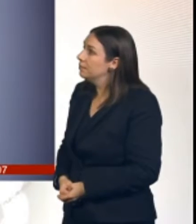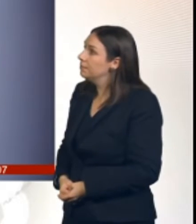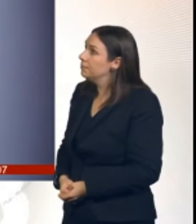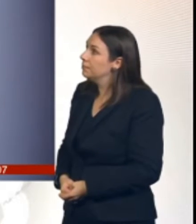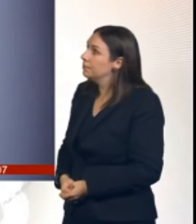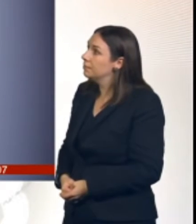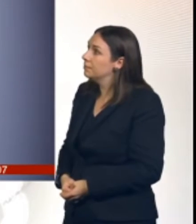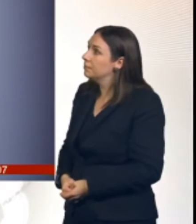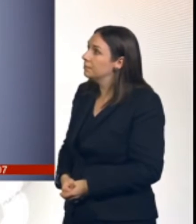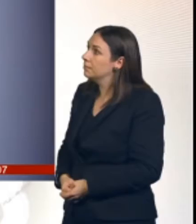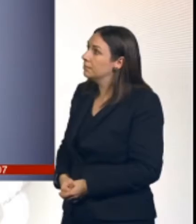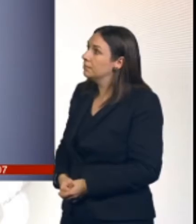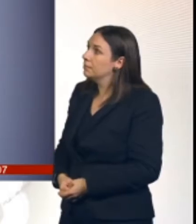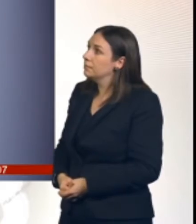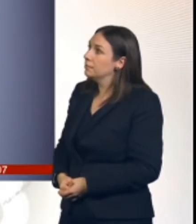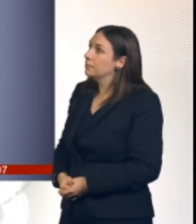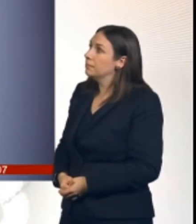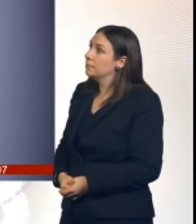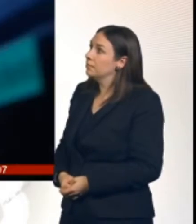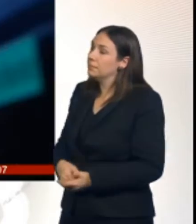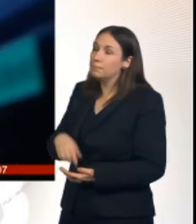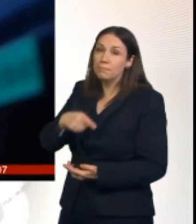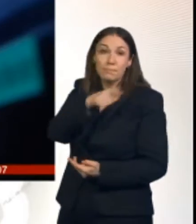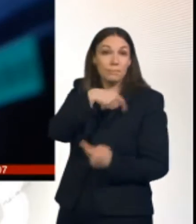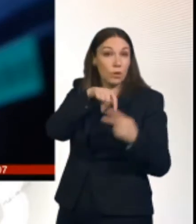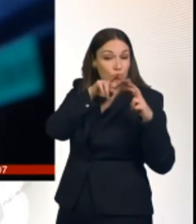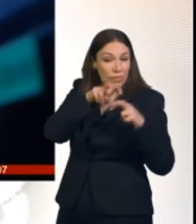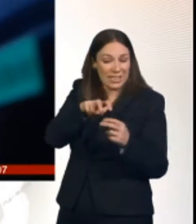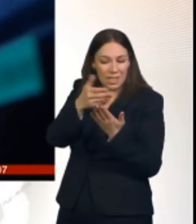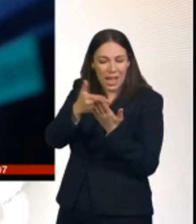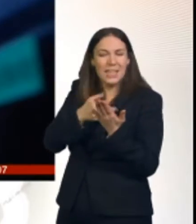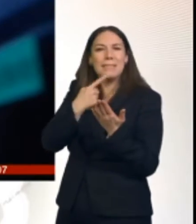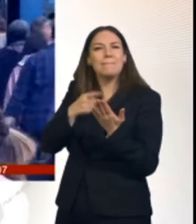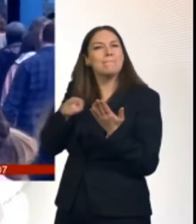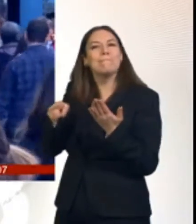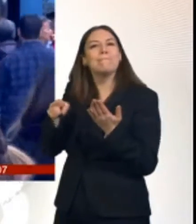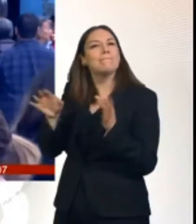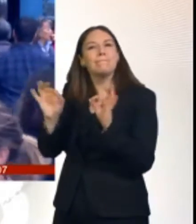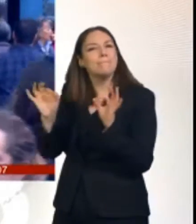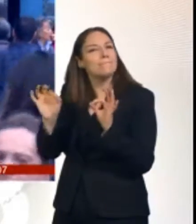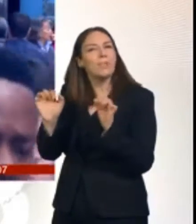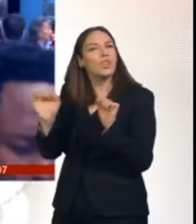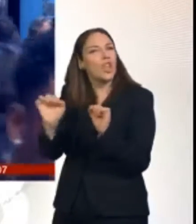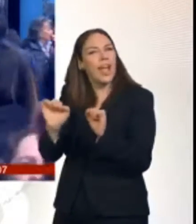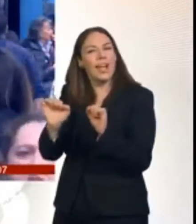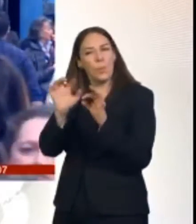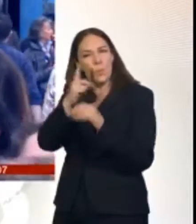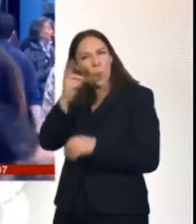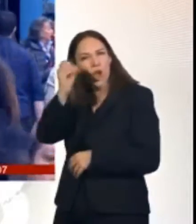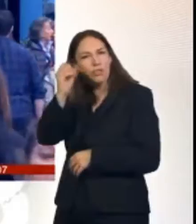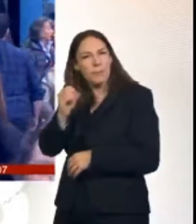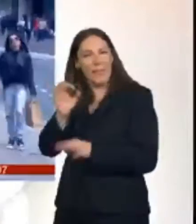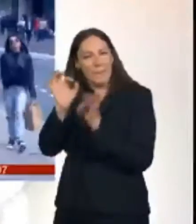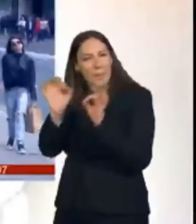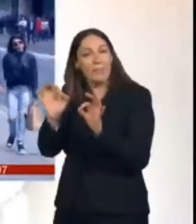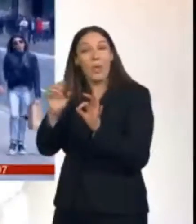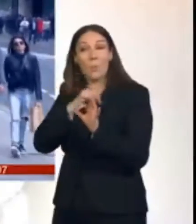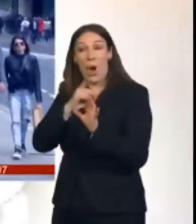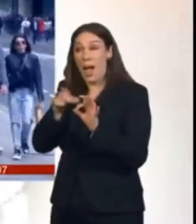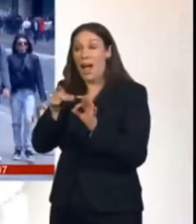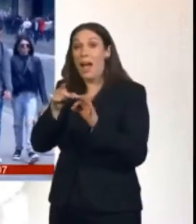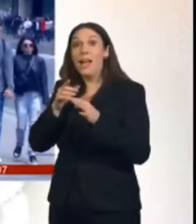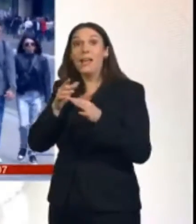researchers say facial recognition is not a silver bullet. The system struggled to work with large crowds and in poor light,